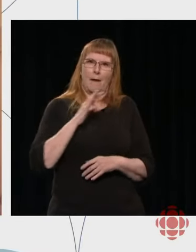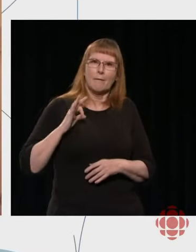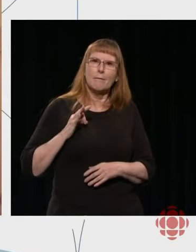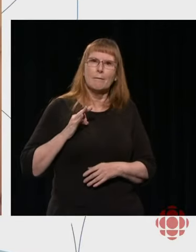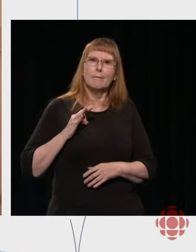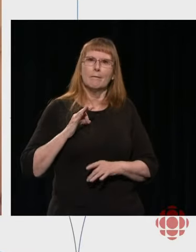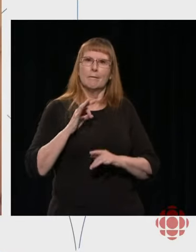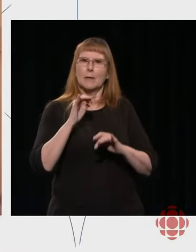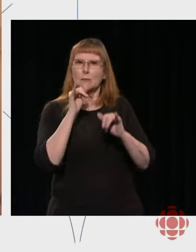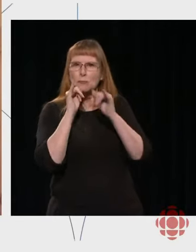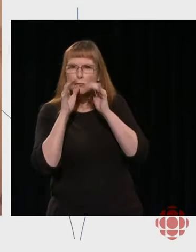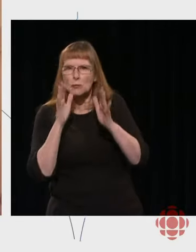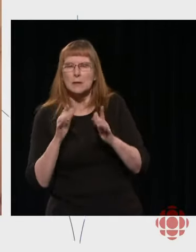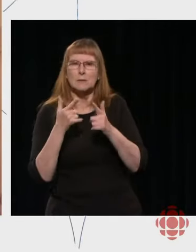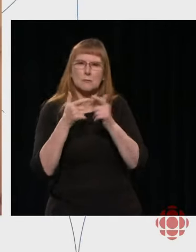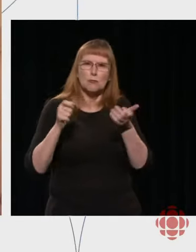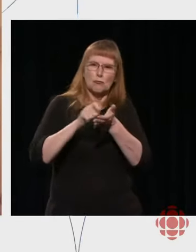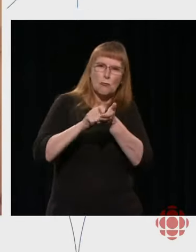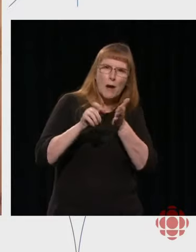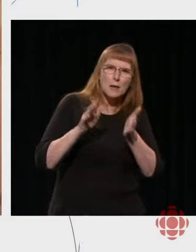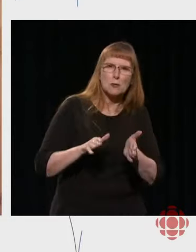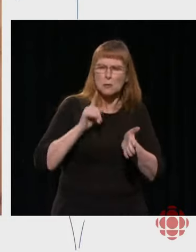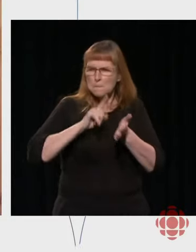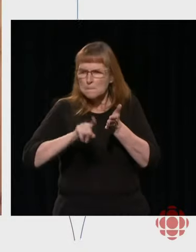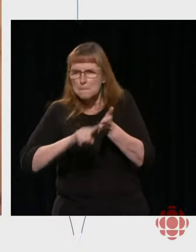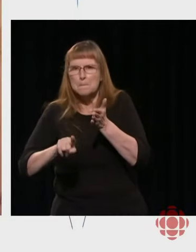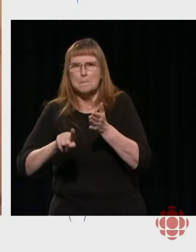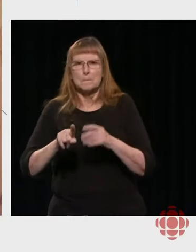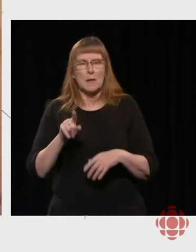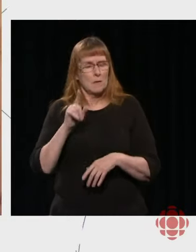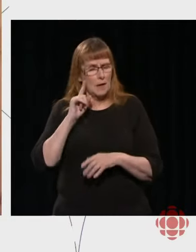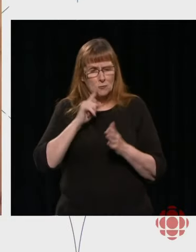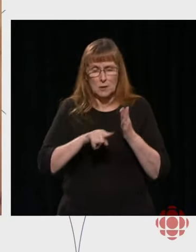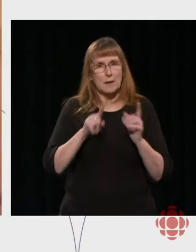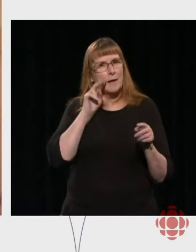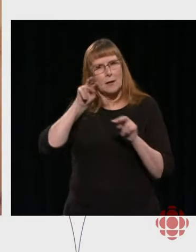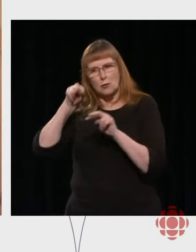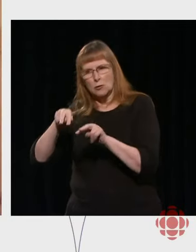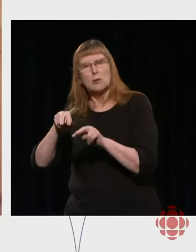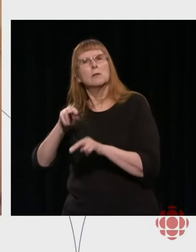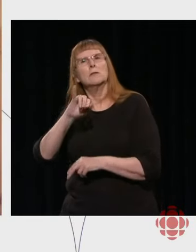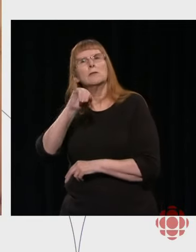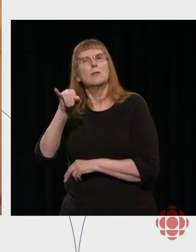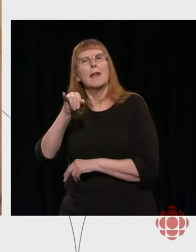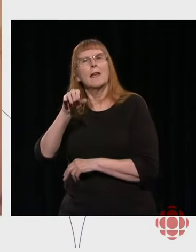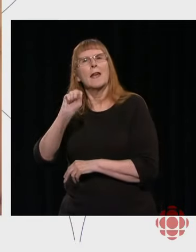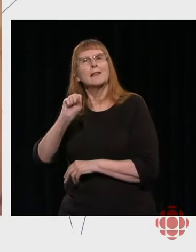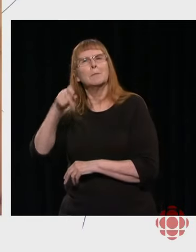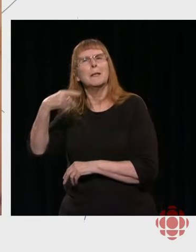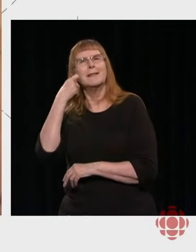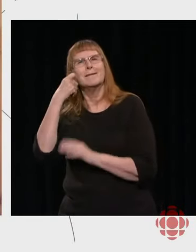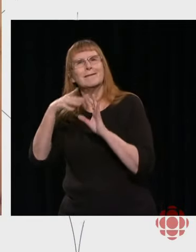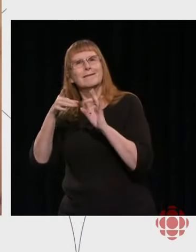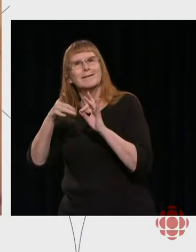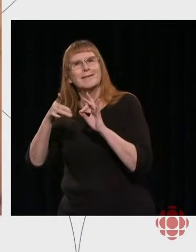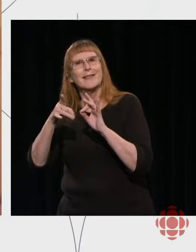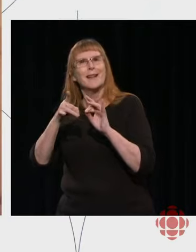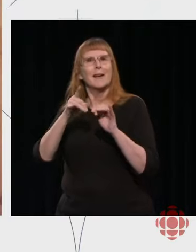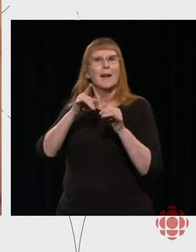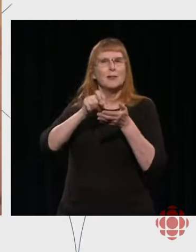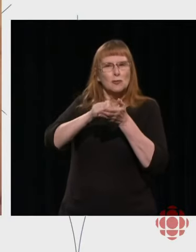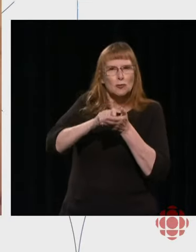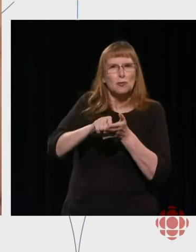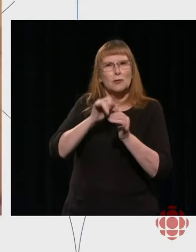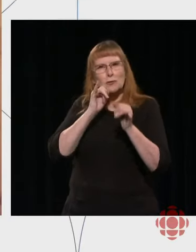every single day. They go back over and over and over again to the JSP to the journalistic standards and practices and test the